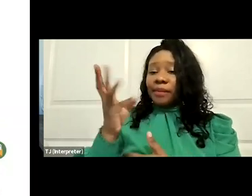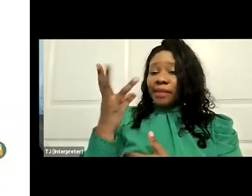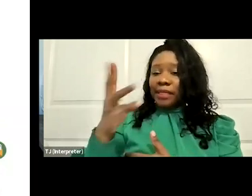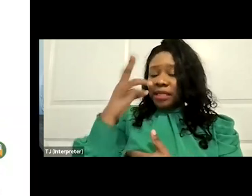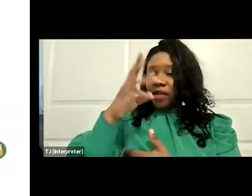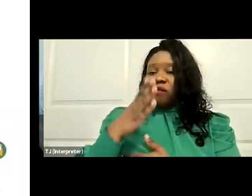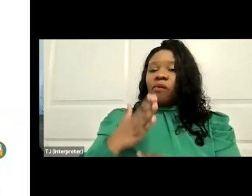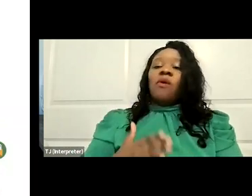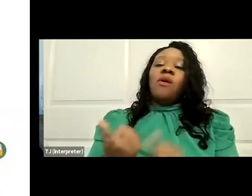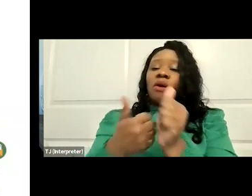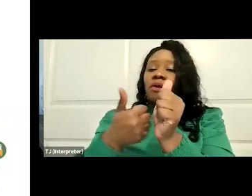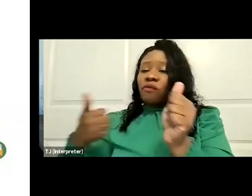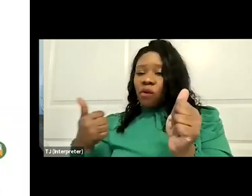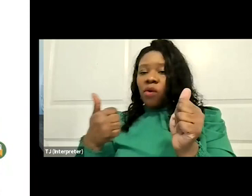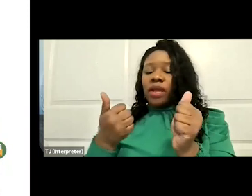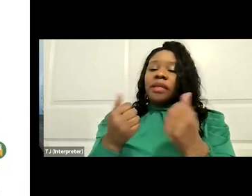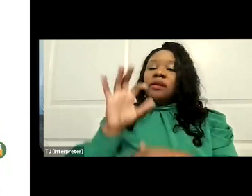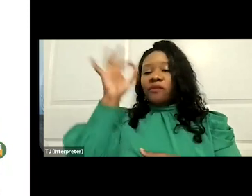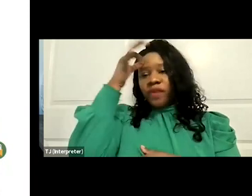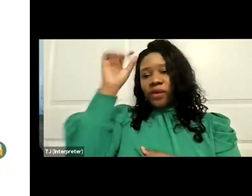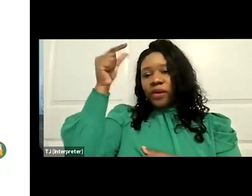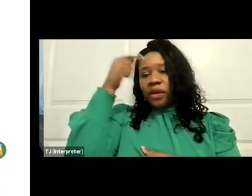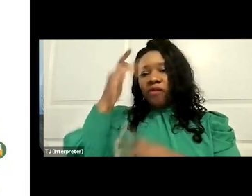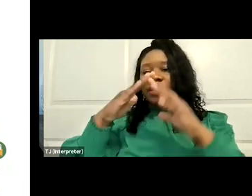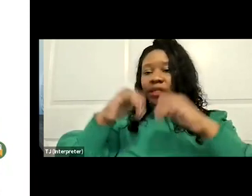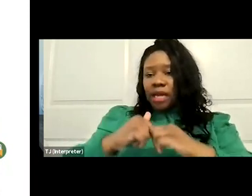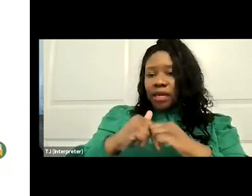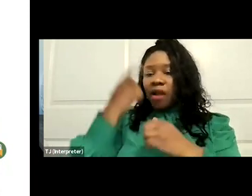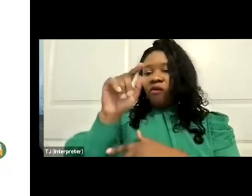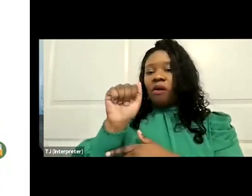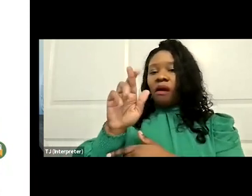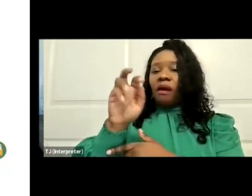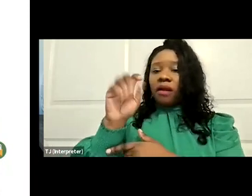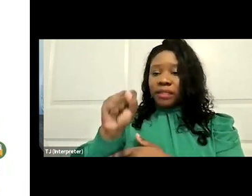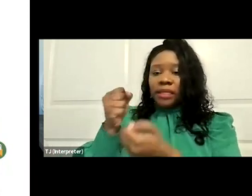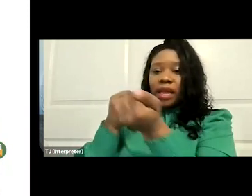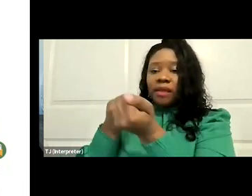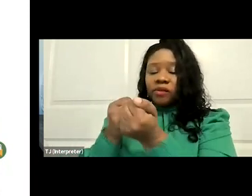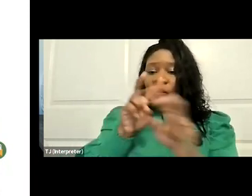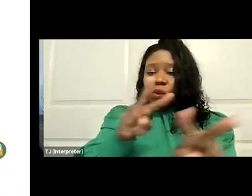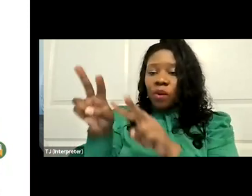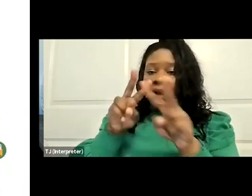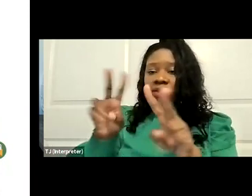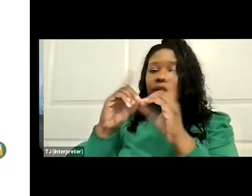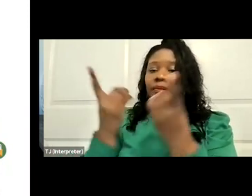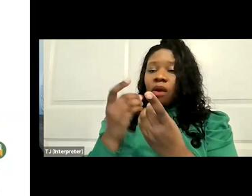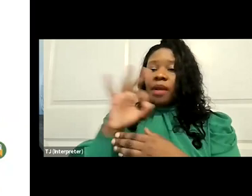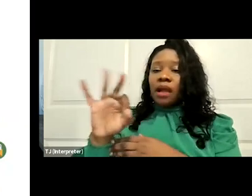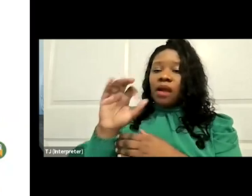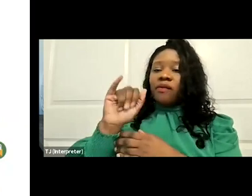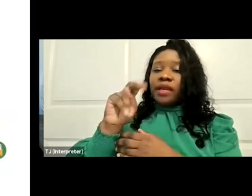government shutdown. For arts advocacy, we are watching the Department of Interior funding.